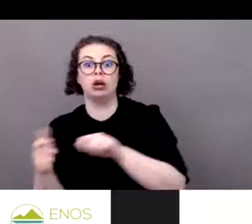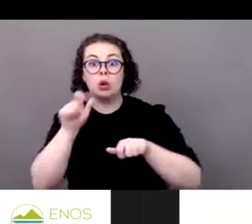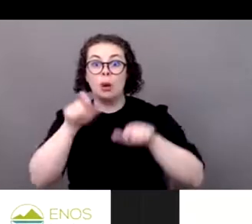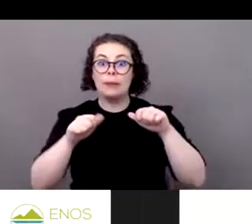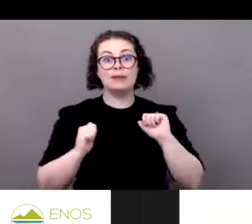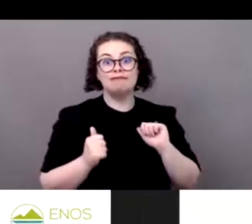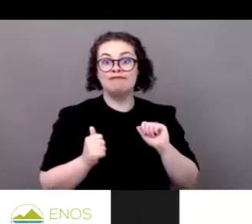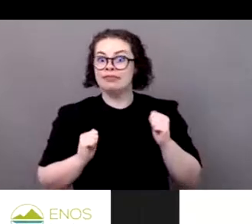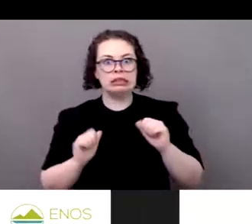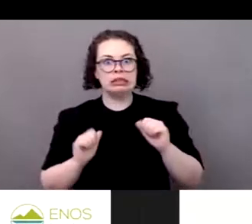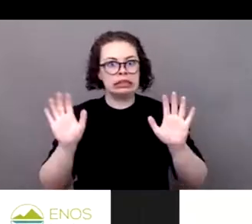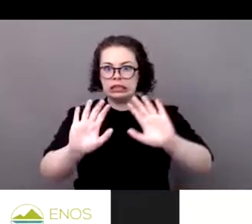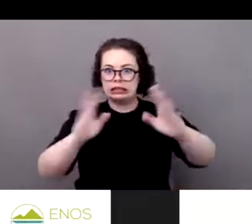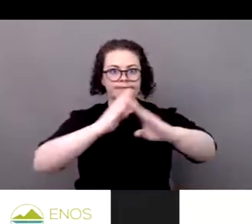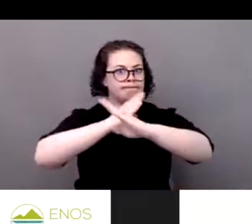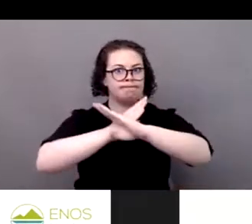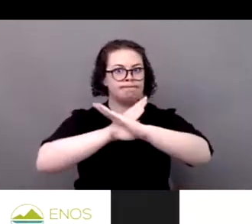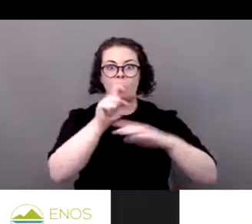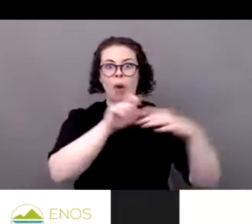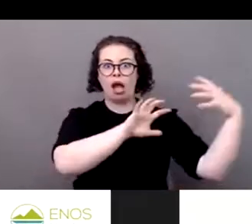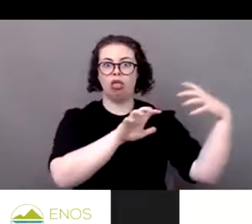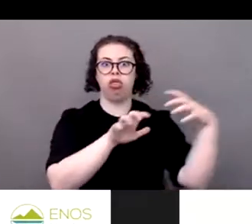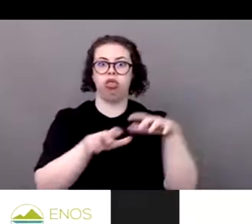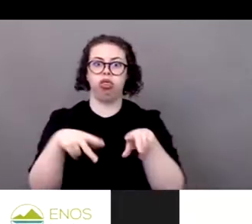happy also to work with surf riders on these issues.